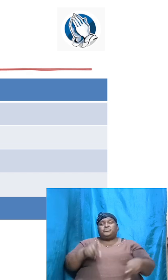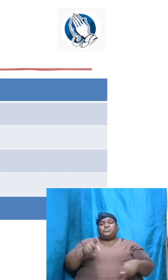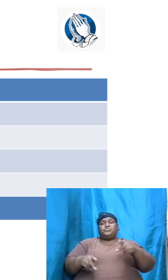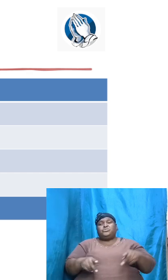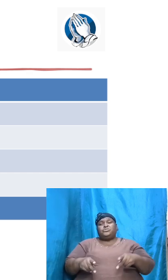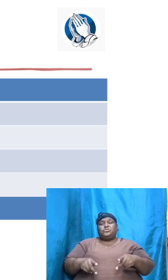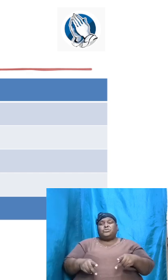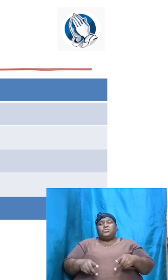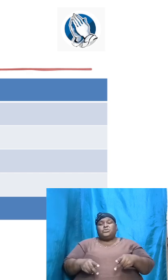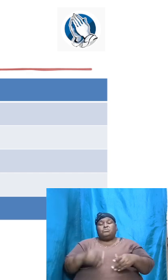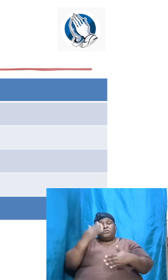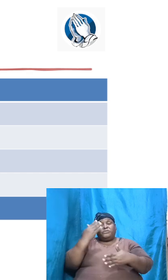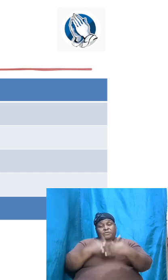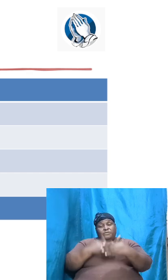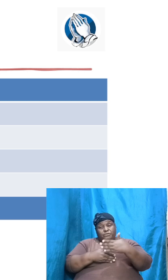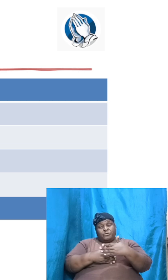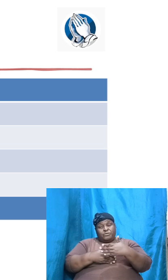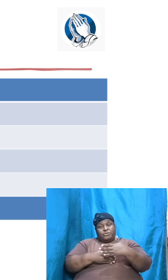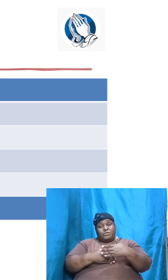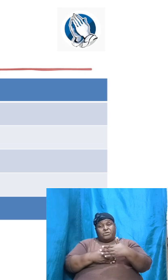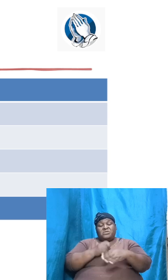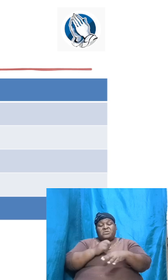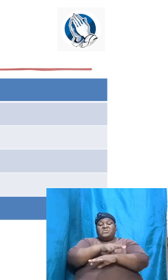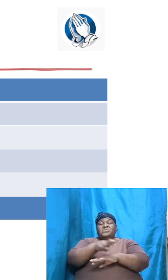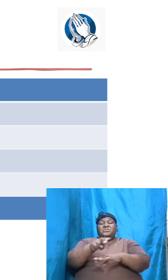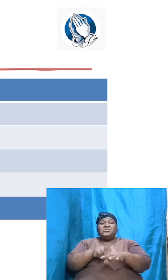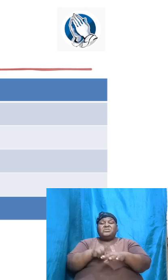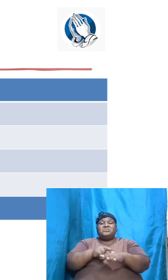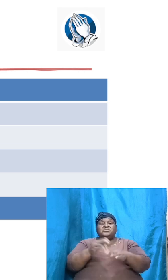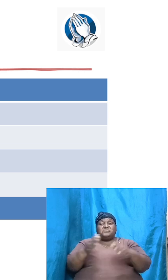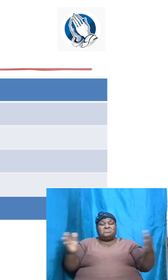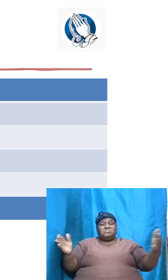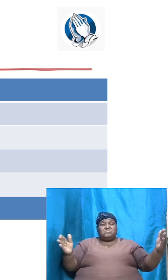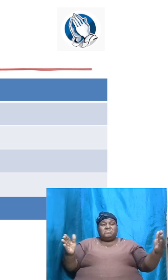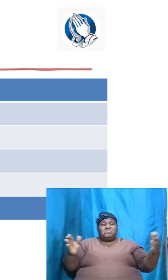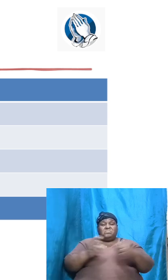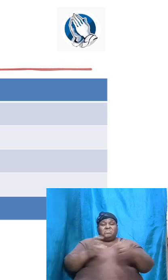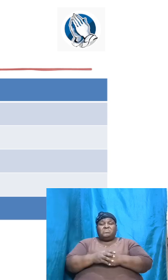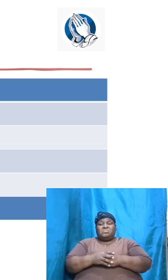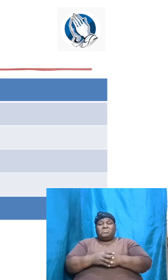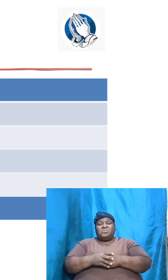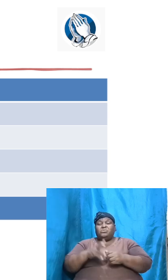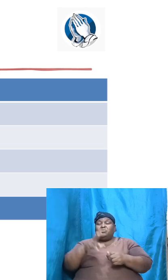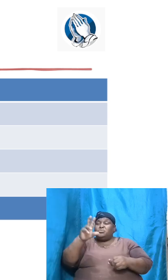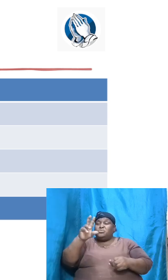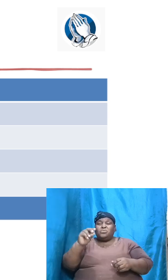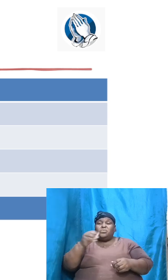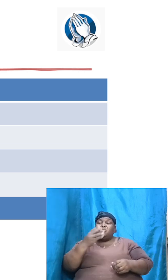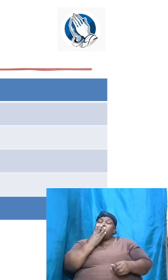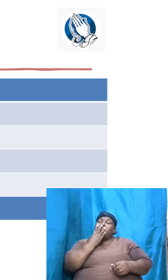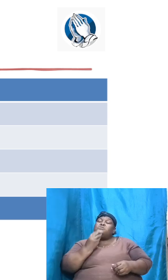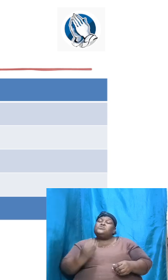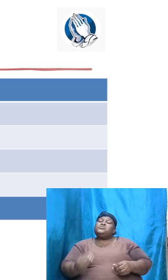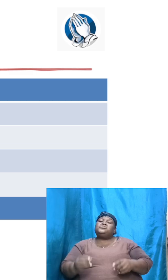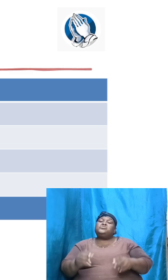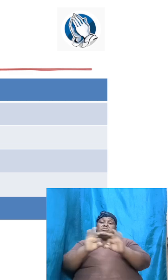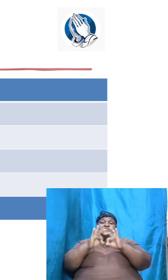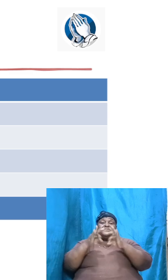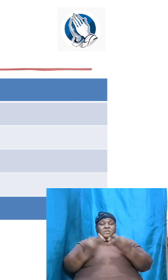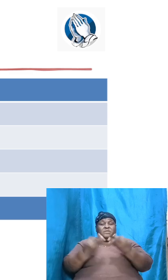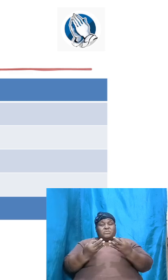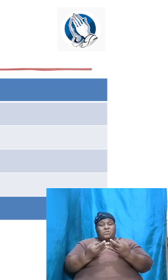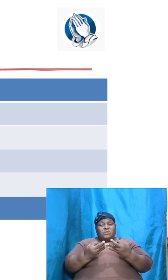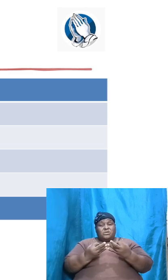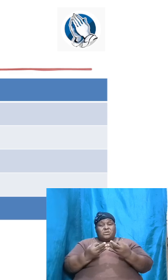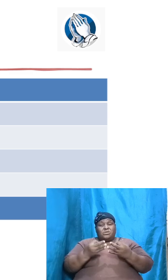before that was just the nations in general. Up to that time, there was no Jewish family, no